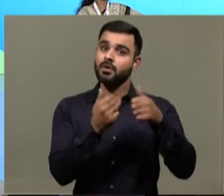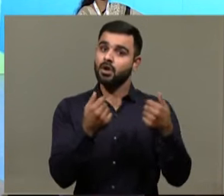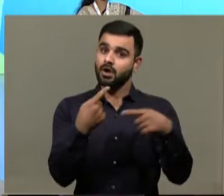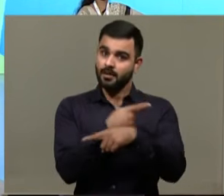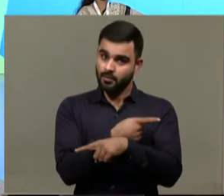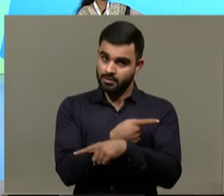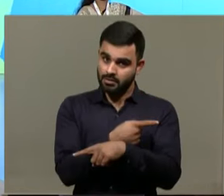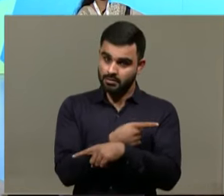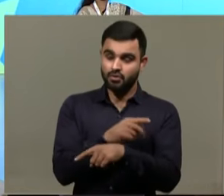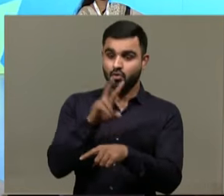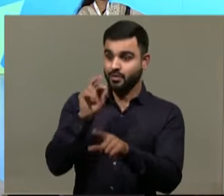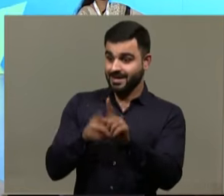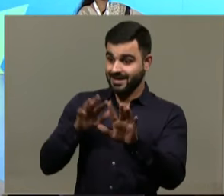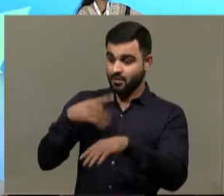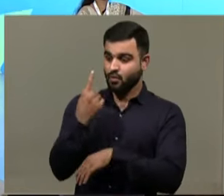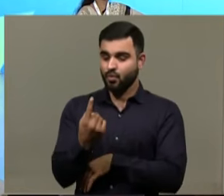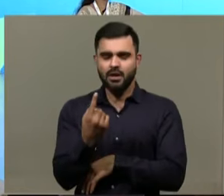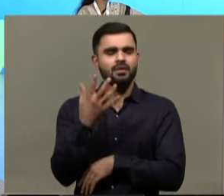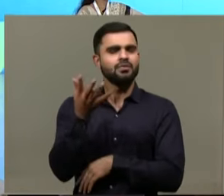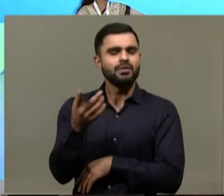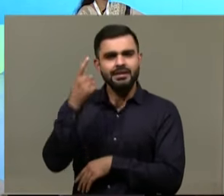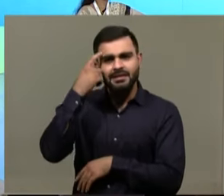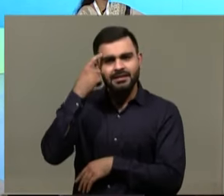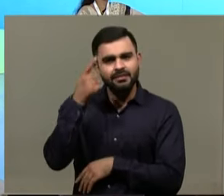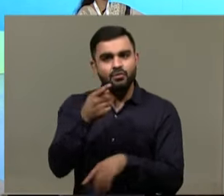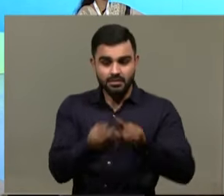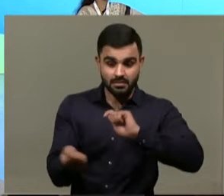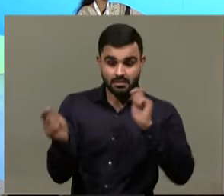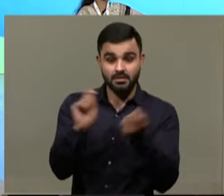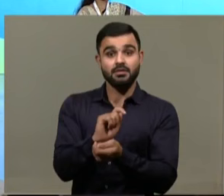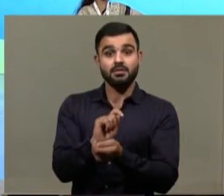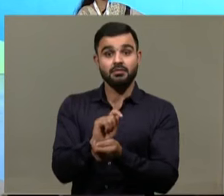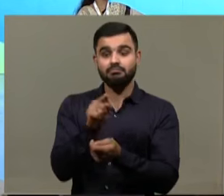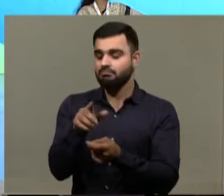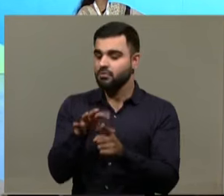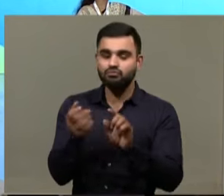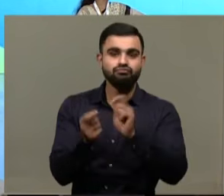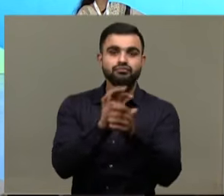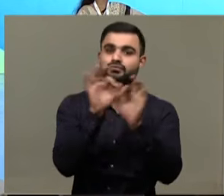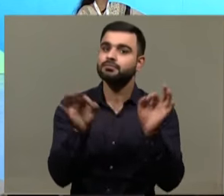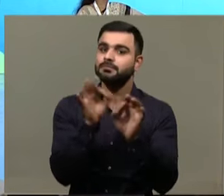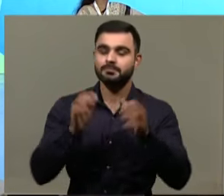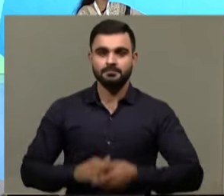And in last 20 years, one thing that you thought it had changed, but it didn't change.